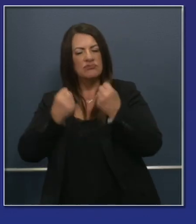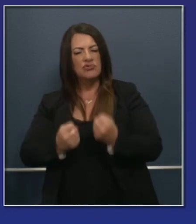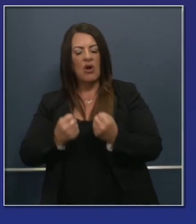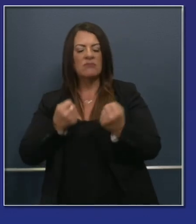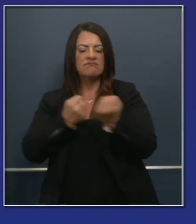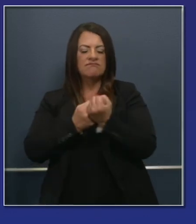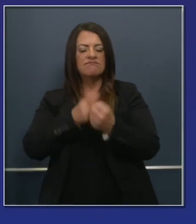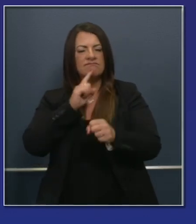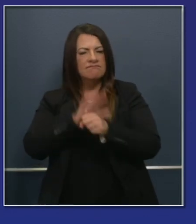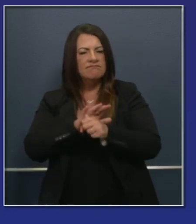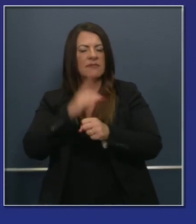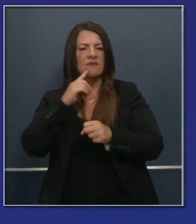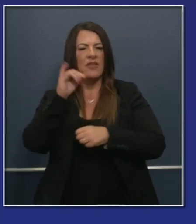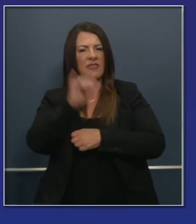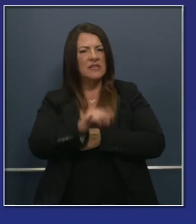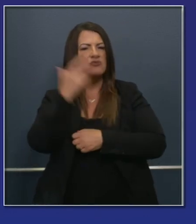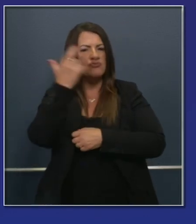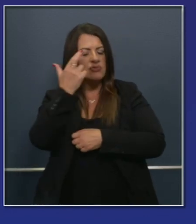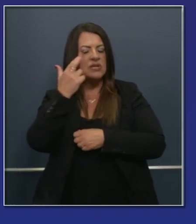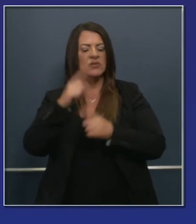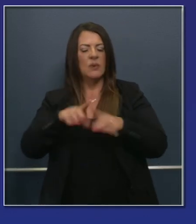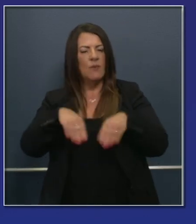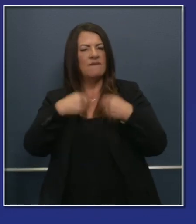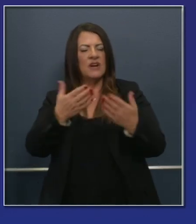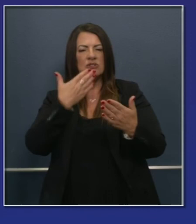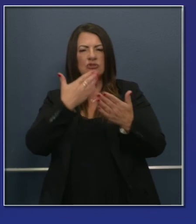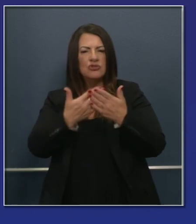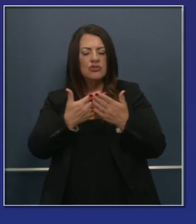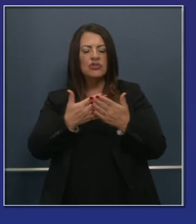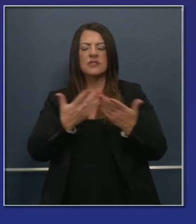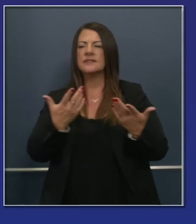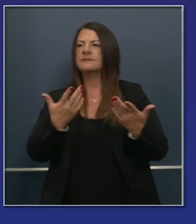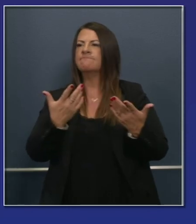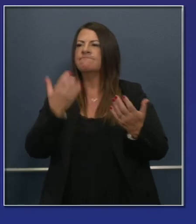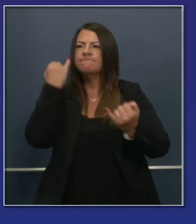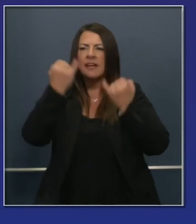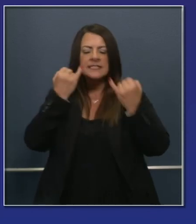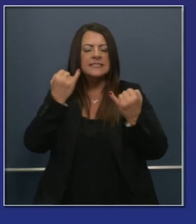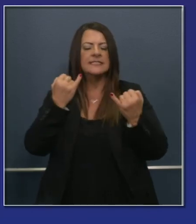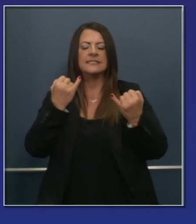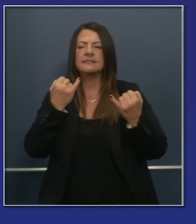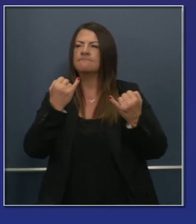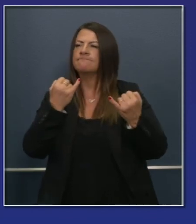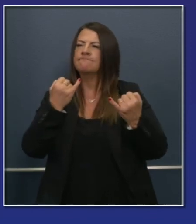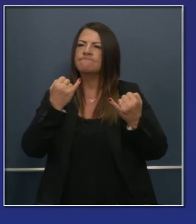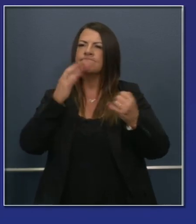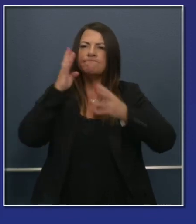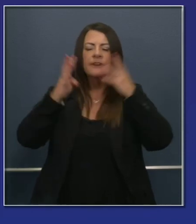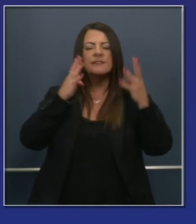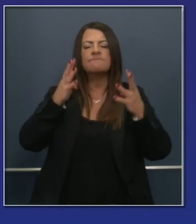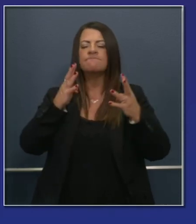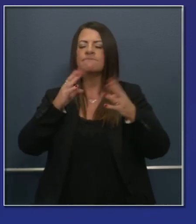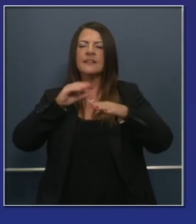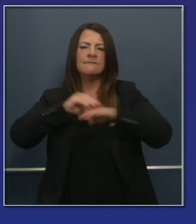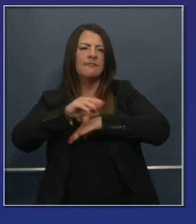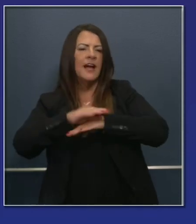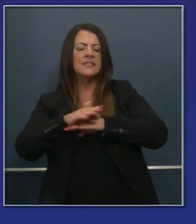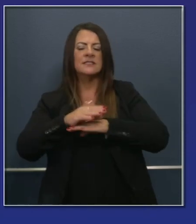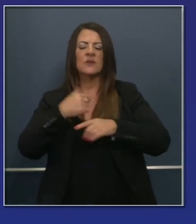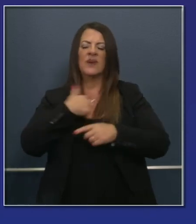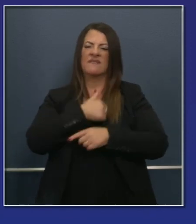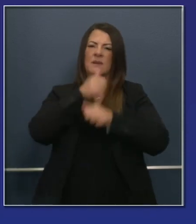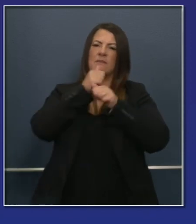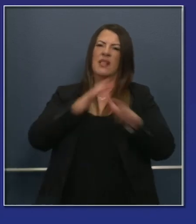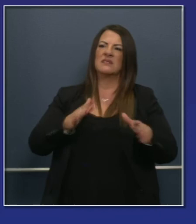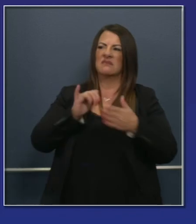constantly providing leading-edge thoughts and leading-edge advice. We are just so blessed she